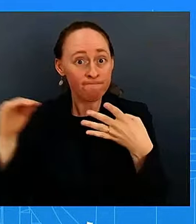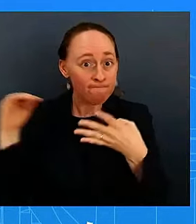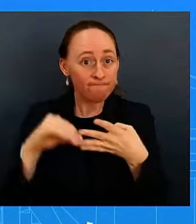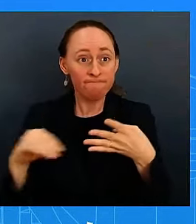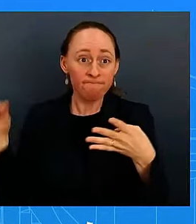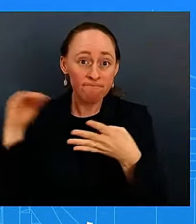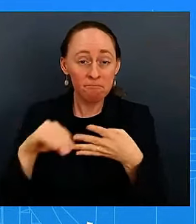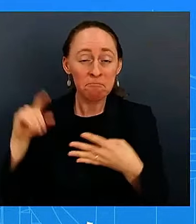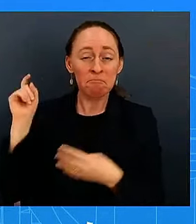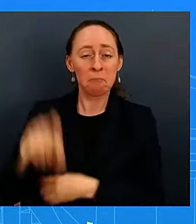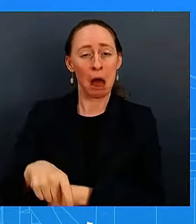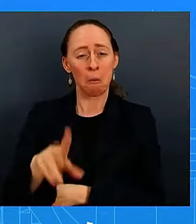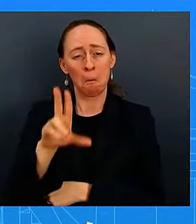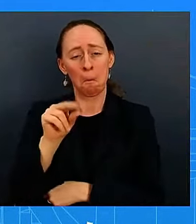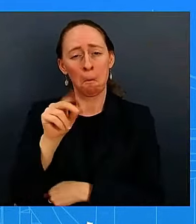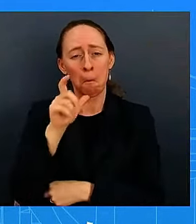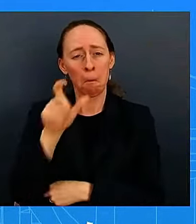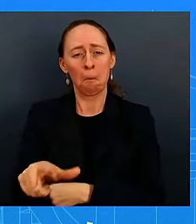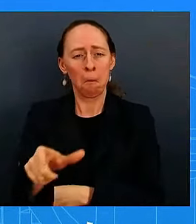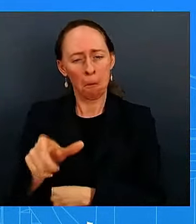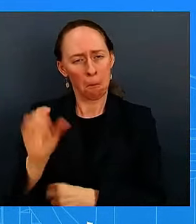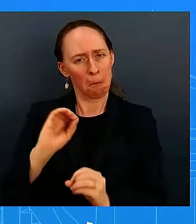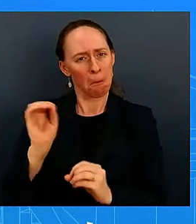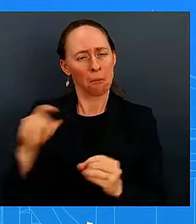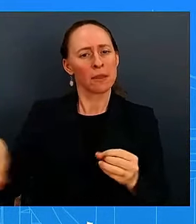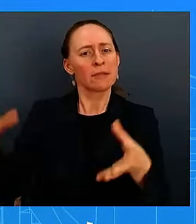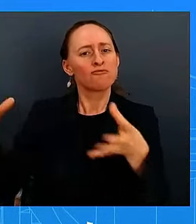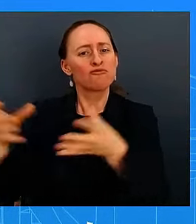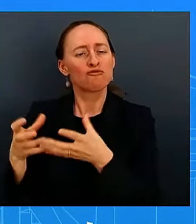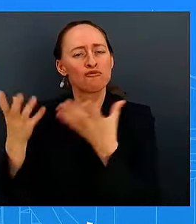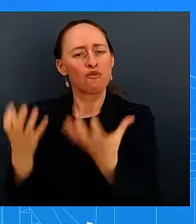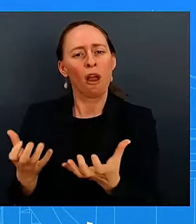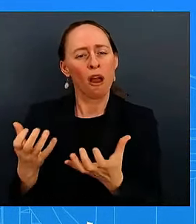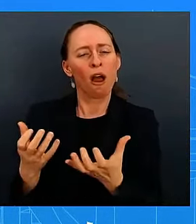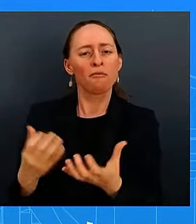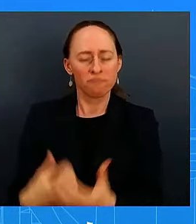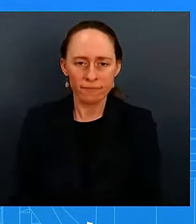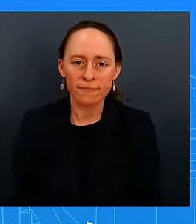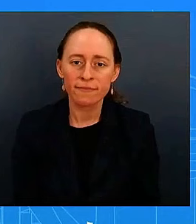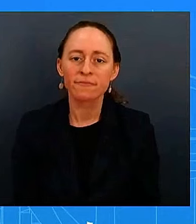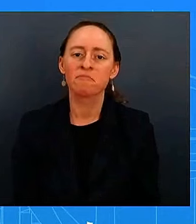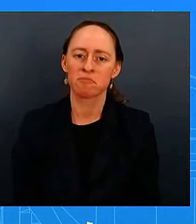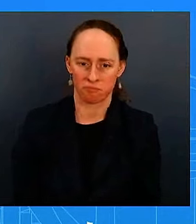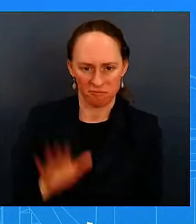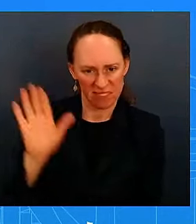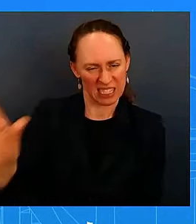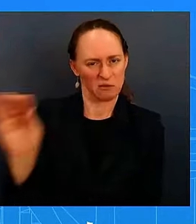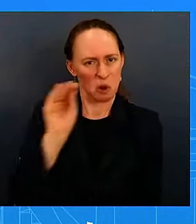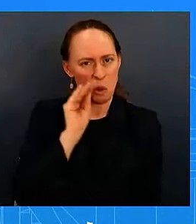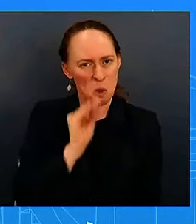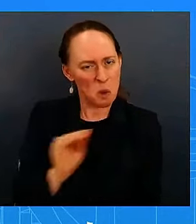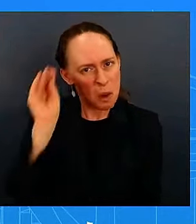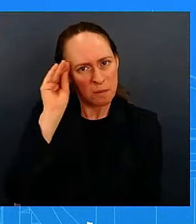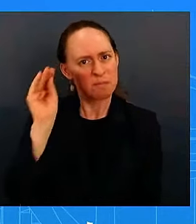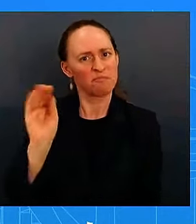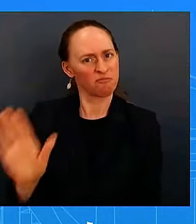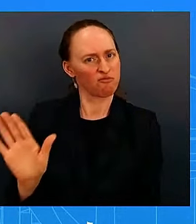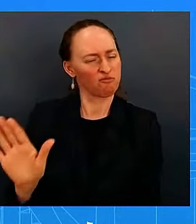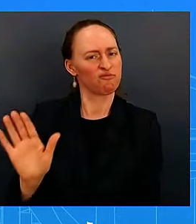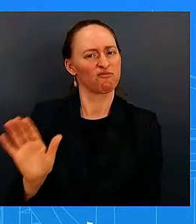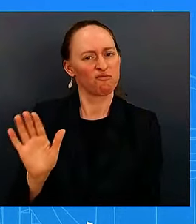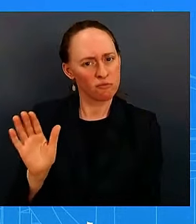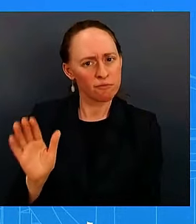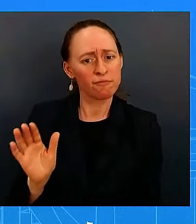there won't be uh that's going to be at uh obviously at his home we're not going to have access there but there are many plenty of other